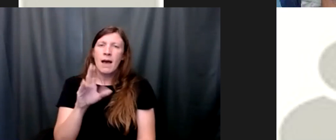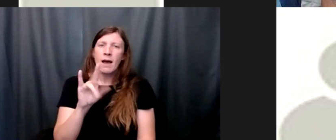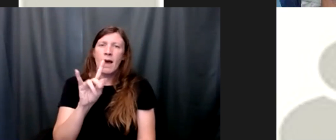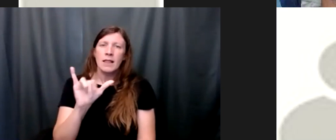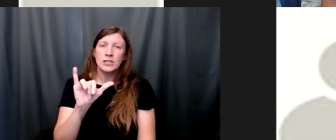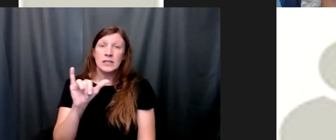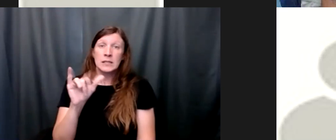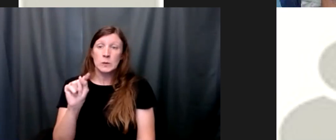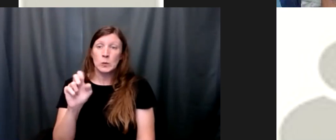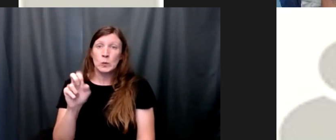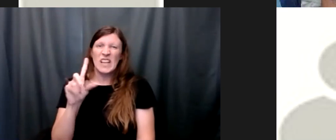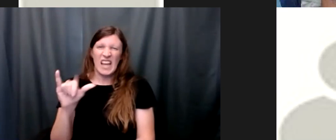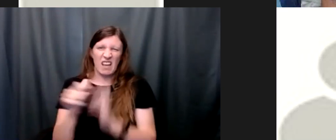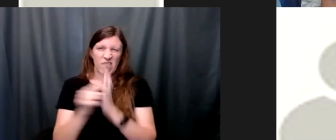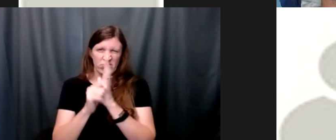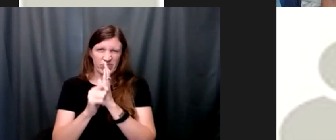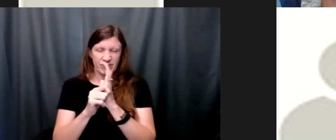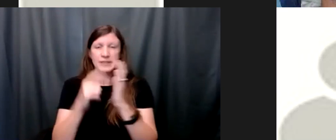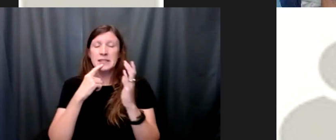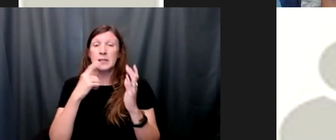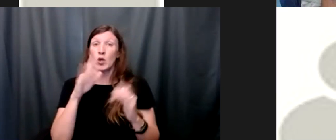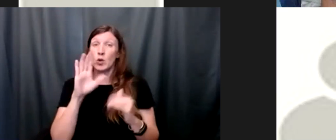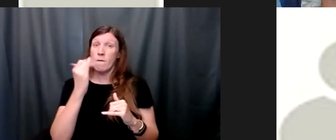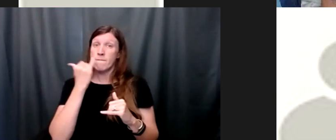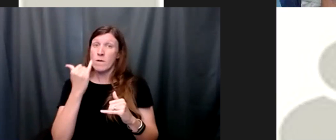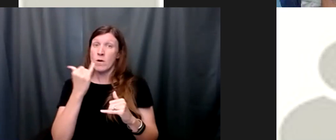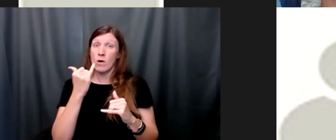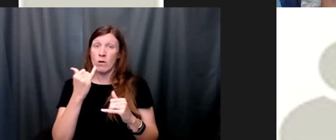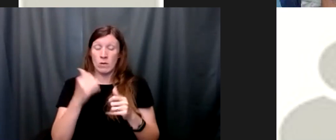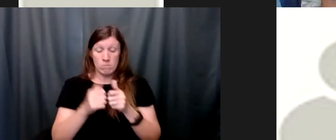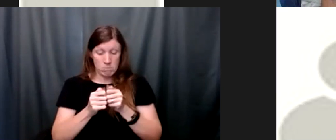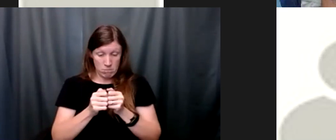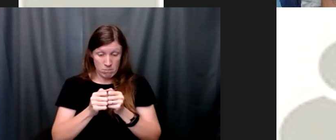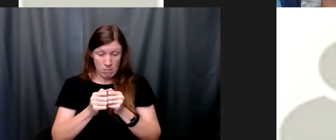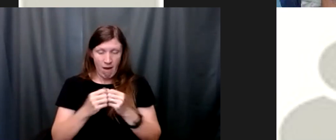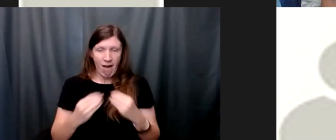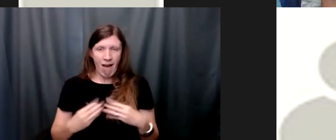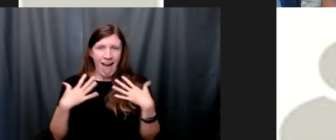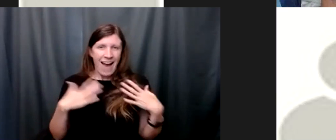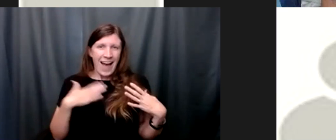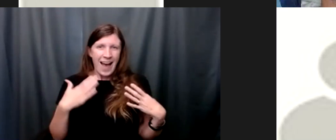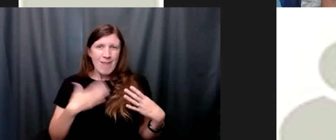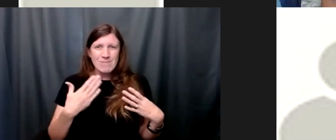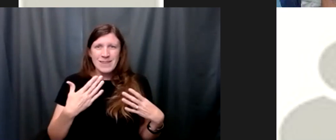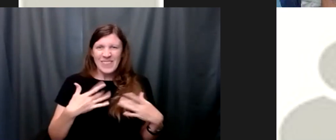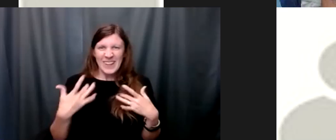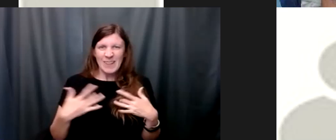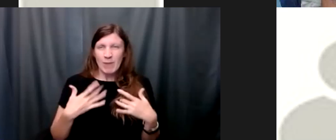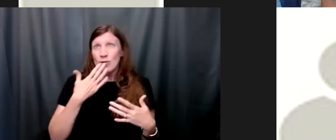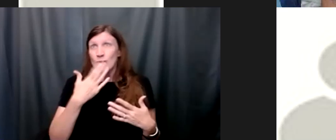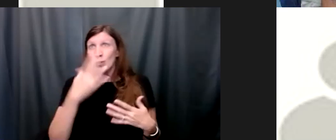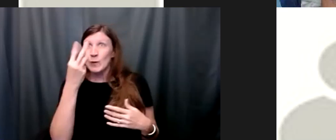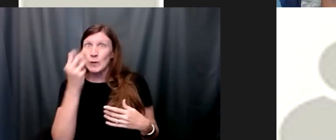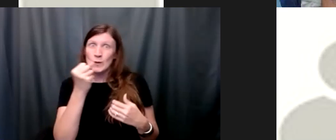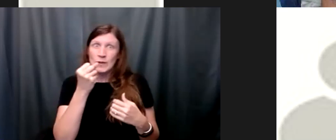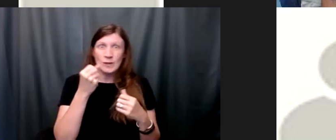say about it your phone triggers happy chemicals by bringing good news and social support the thought of your phone